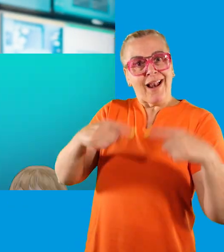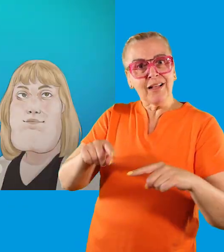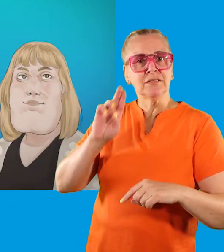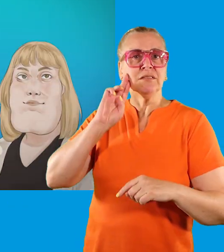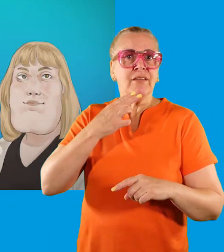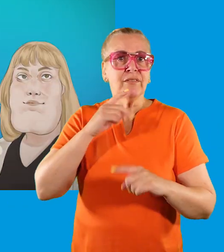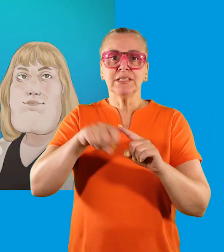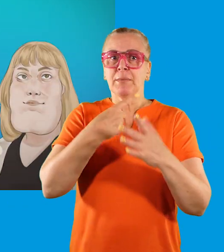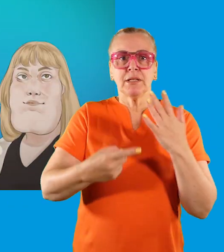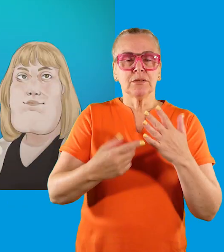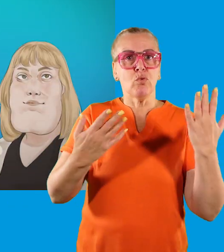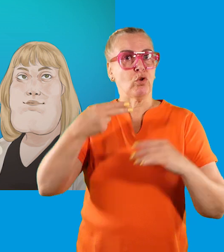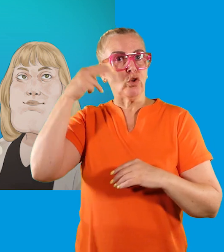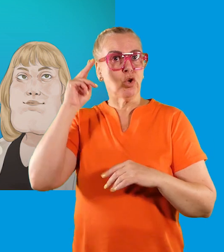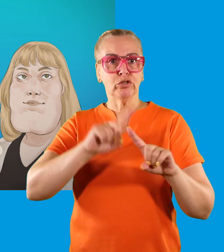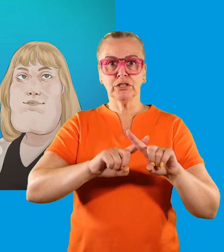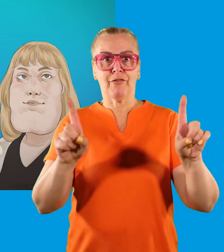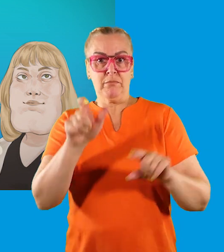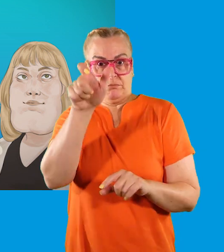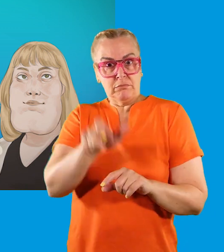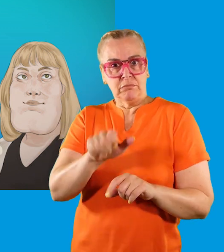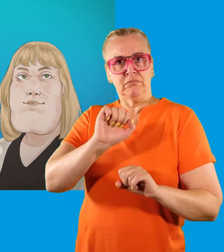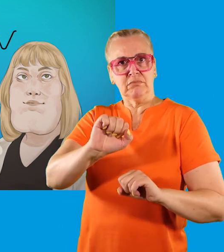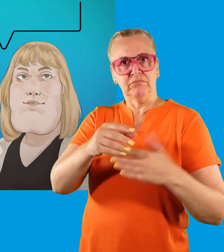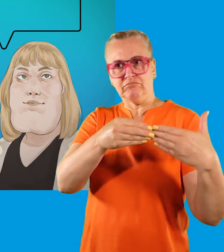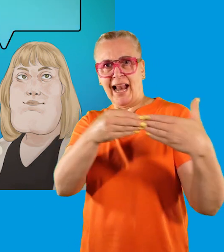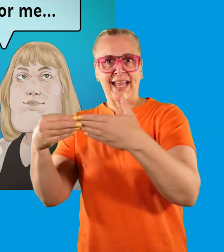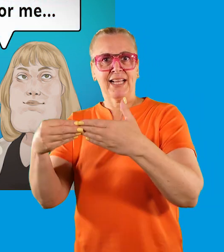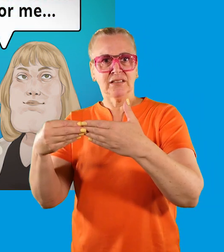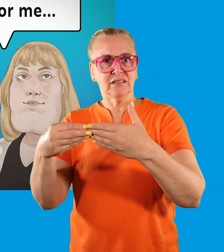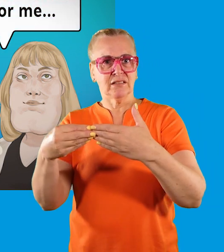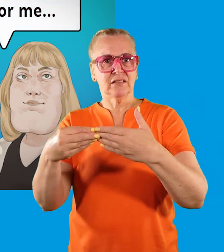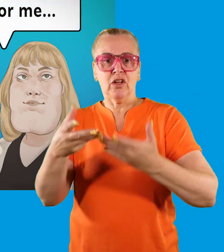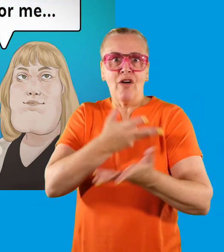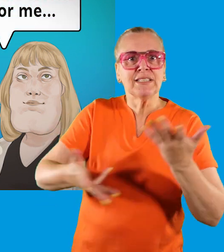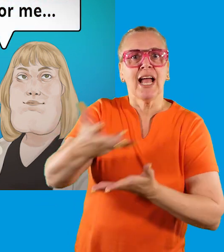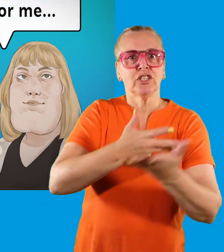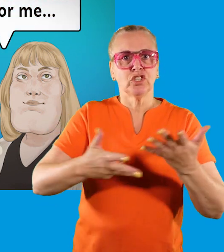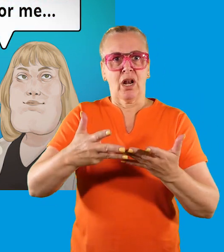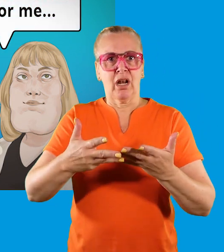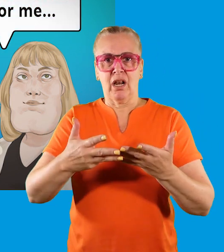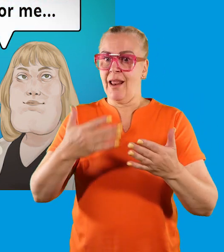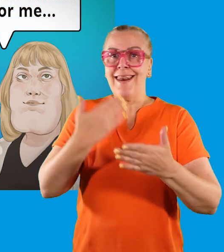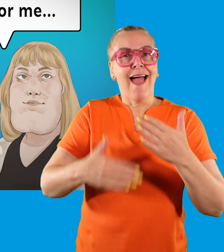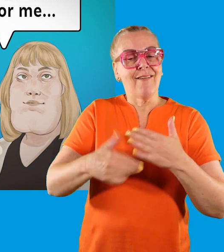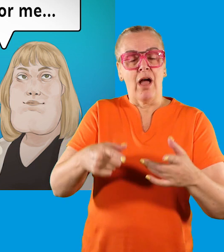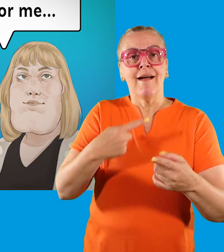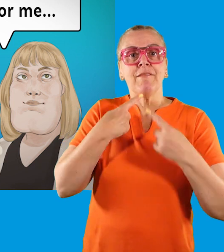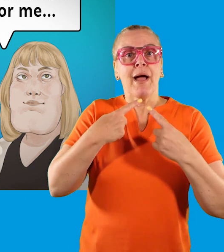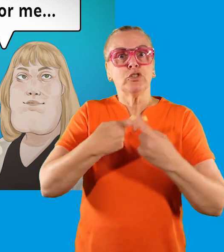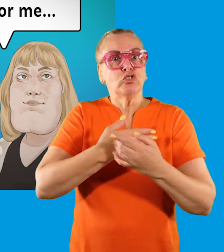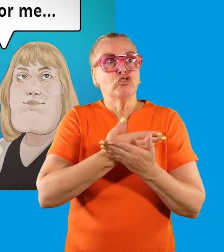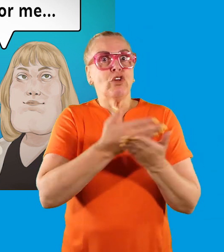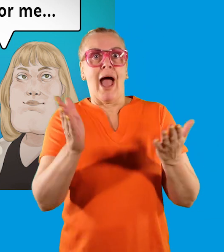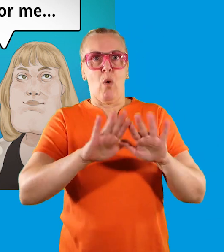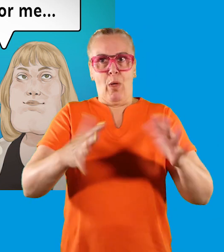We let the deaf, disabled or neurodivergent person own that conversation and never share any information about